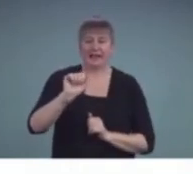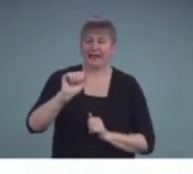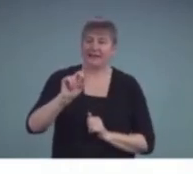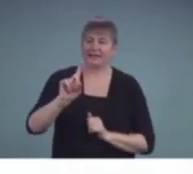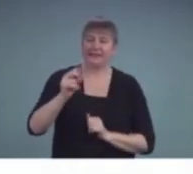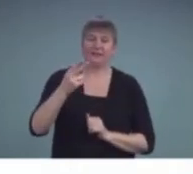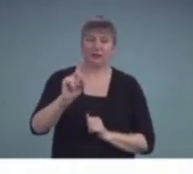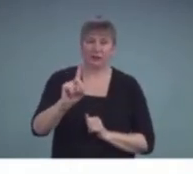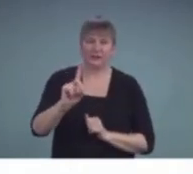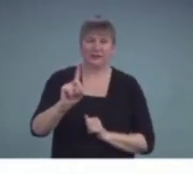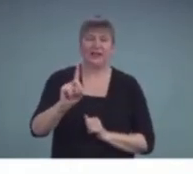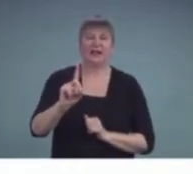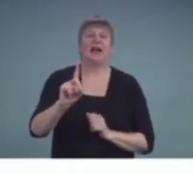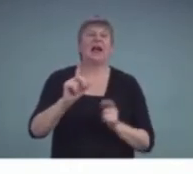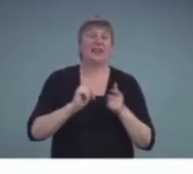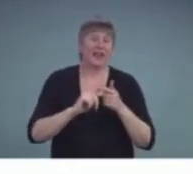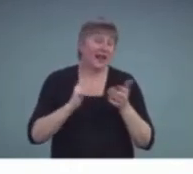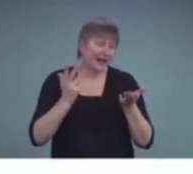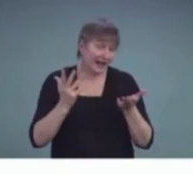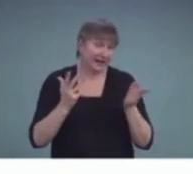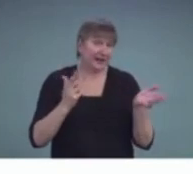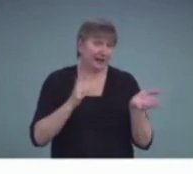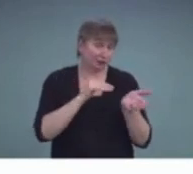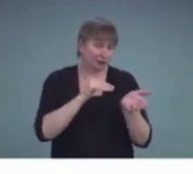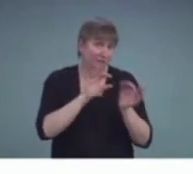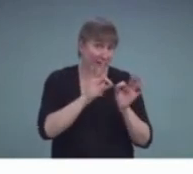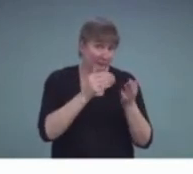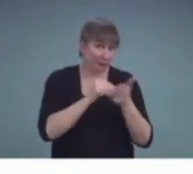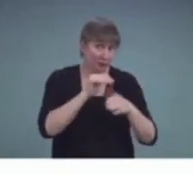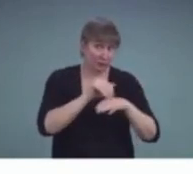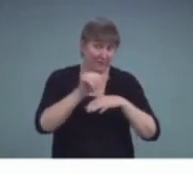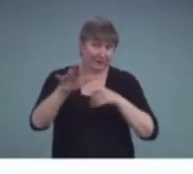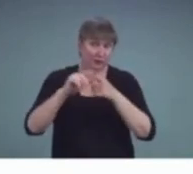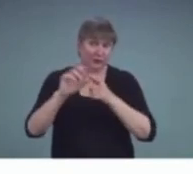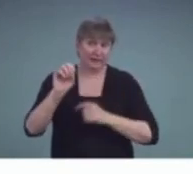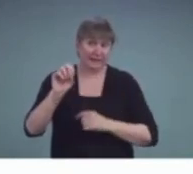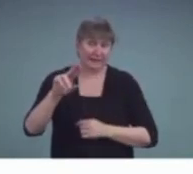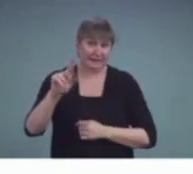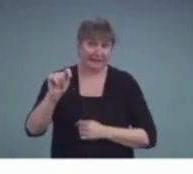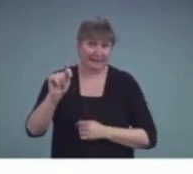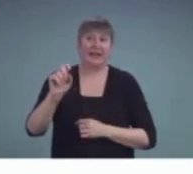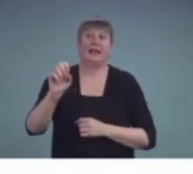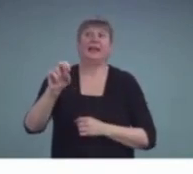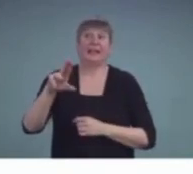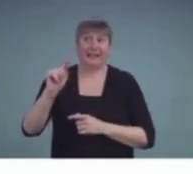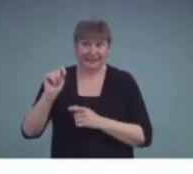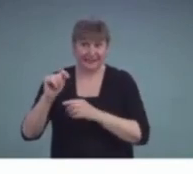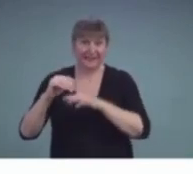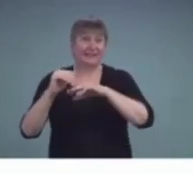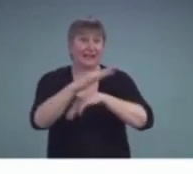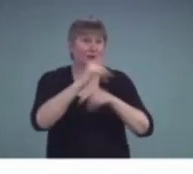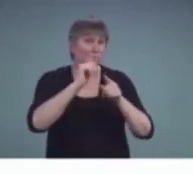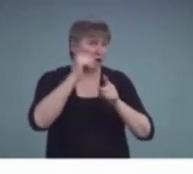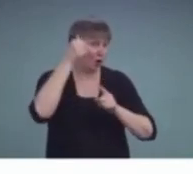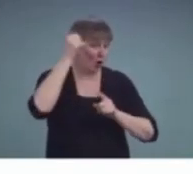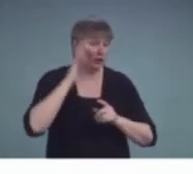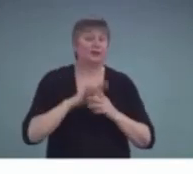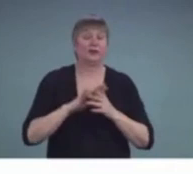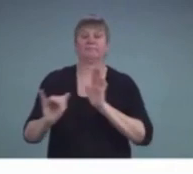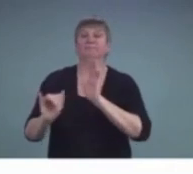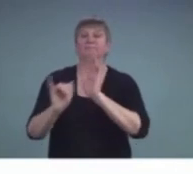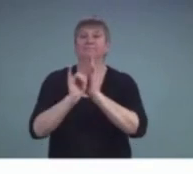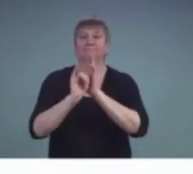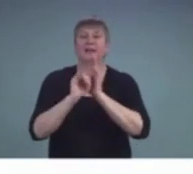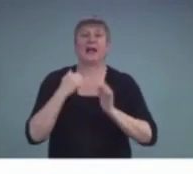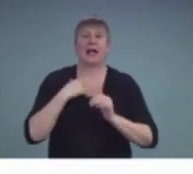ENT. And then the ENT had the audiologist assess him. And that was the point where the diagnosis of single-sided deafness in his